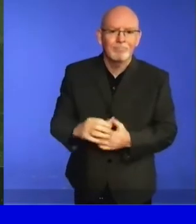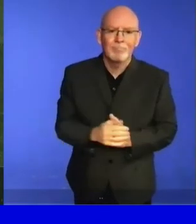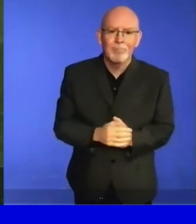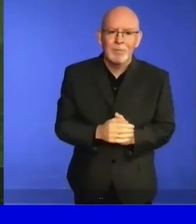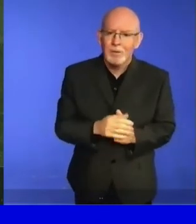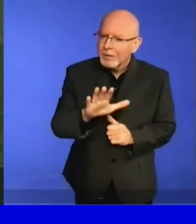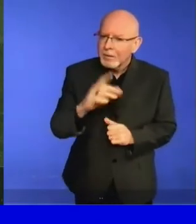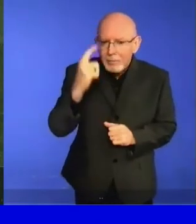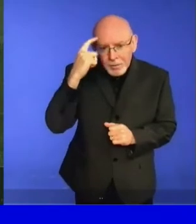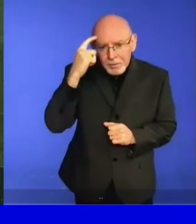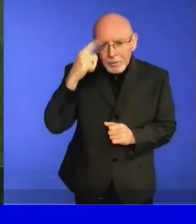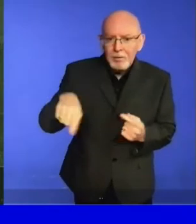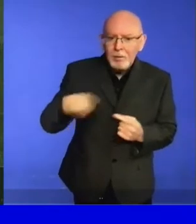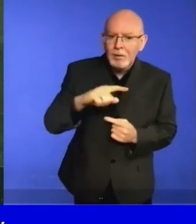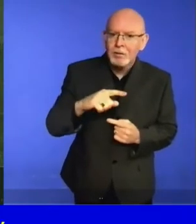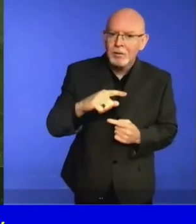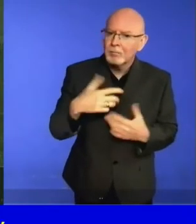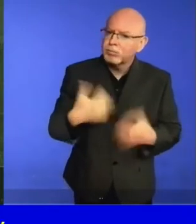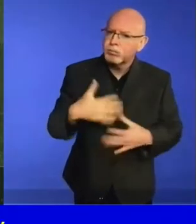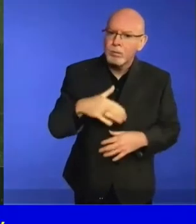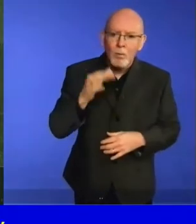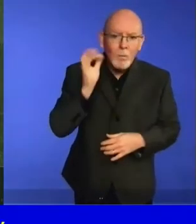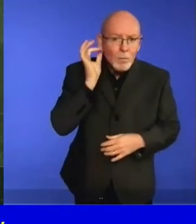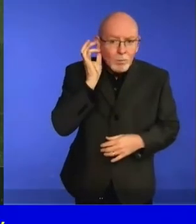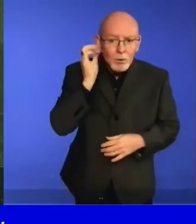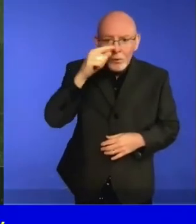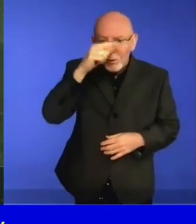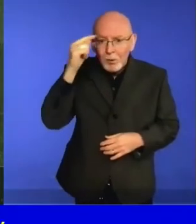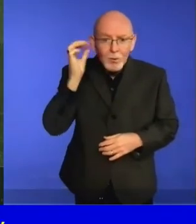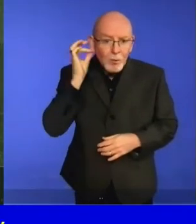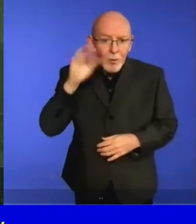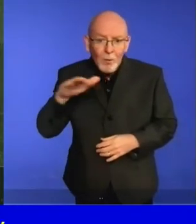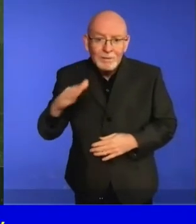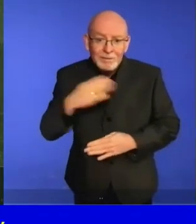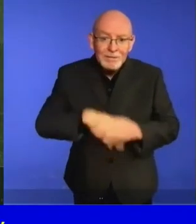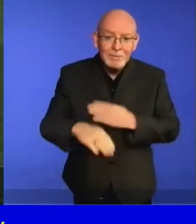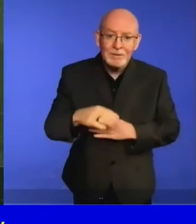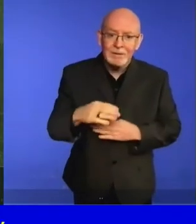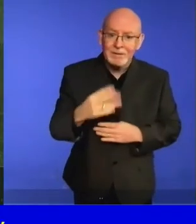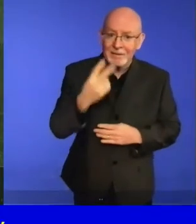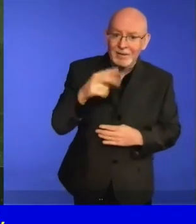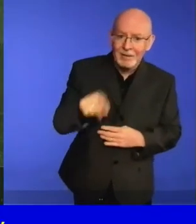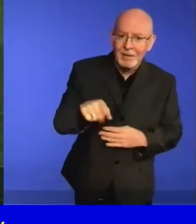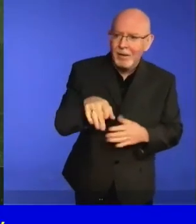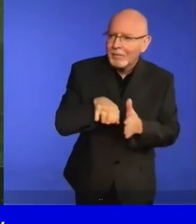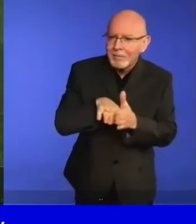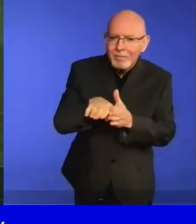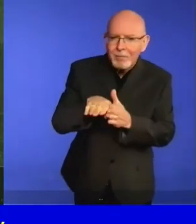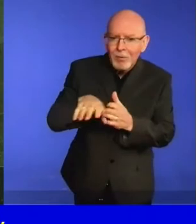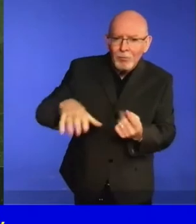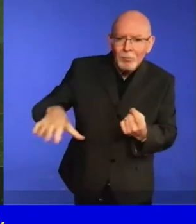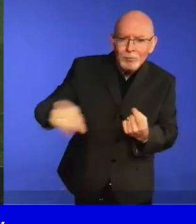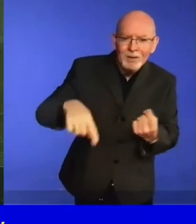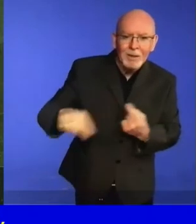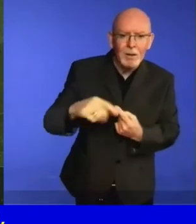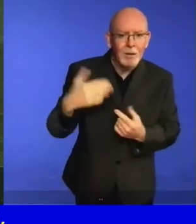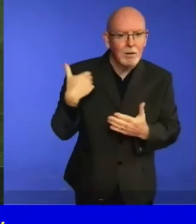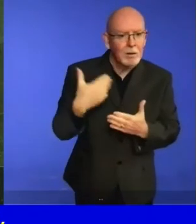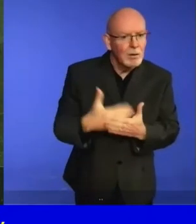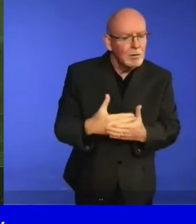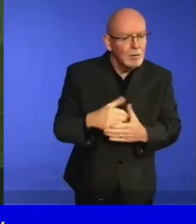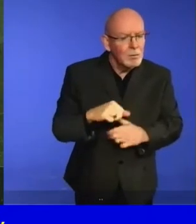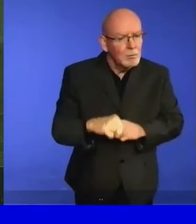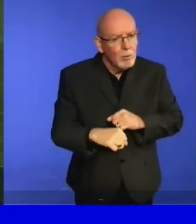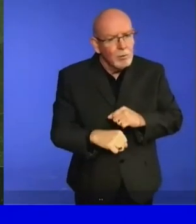or jobs and livelihoods. We owe it to them to ensure that our efforts now help to recover the